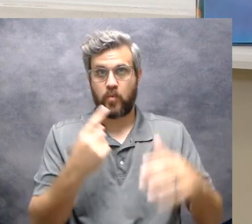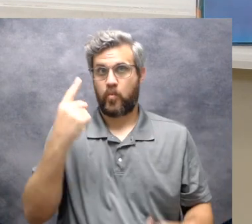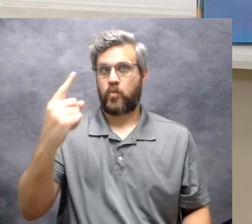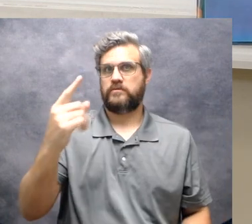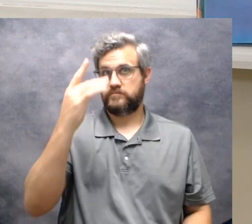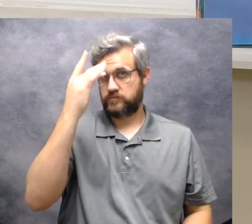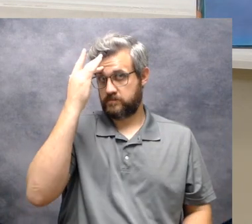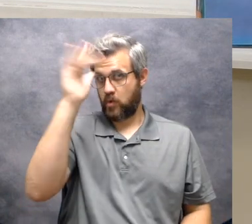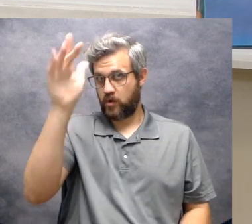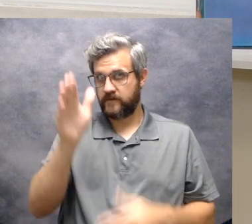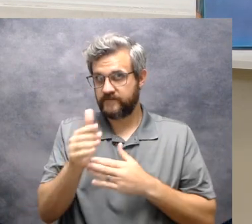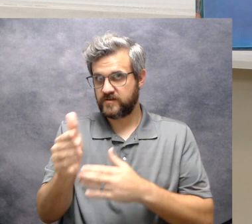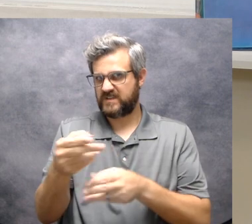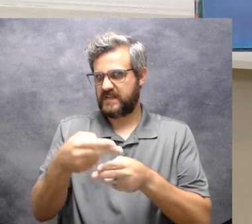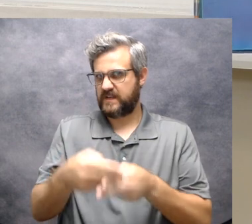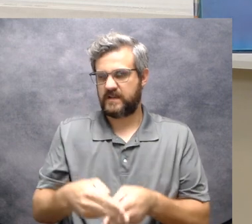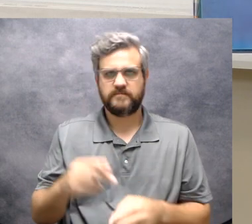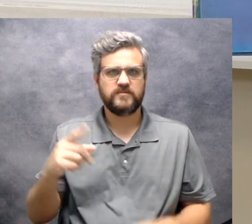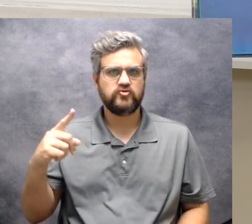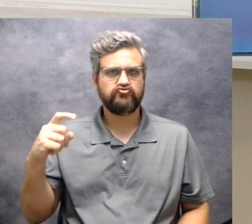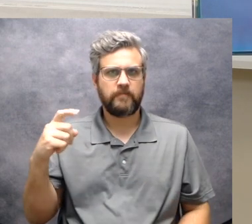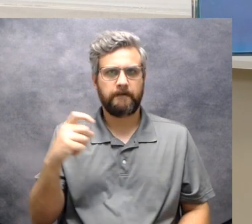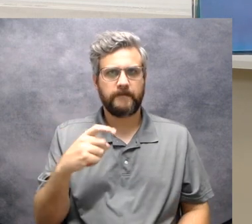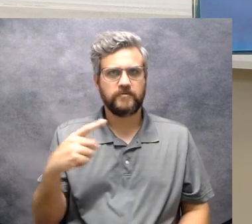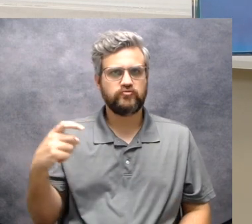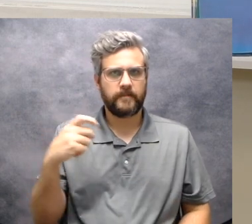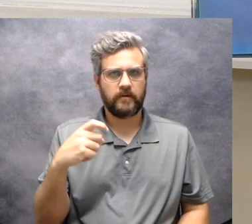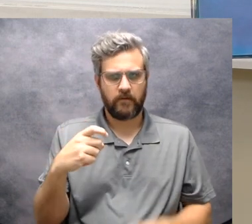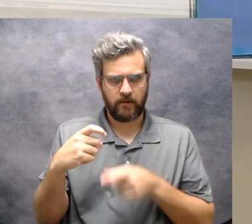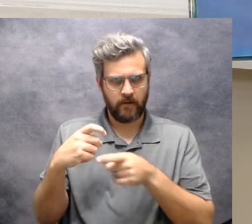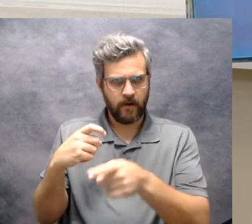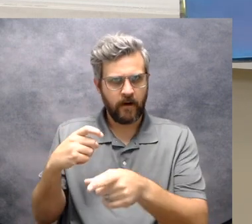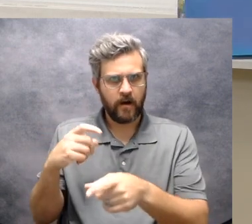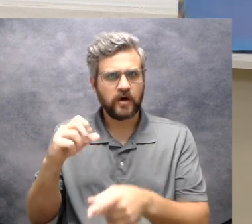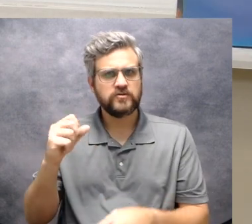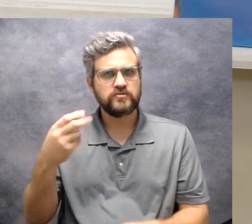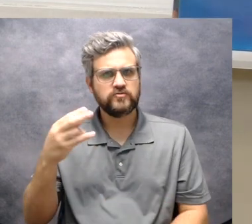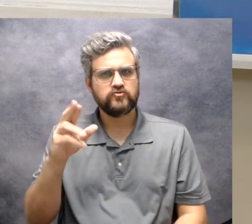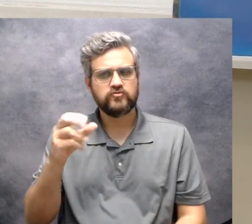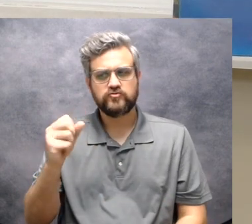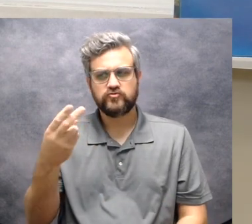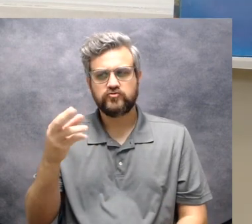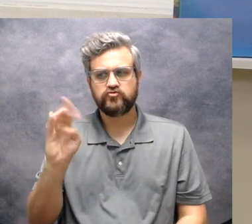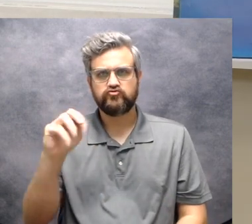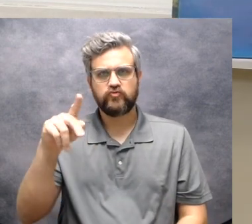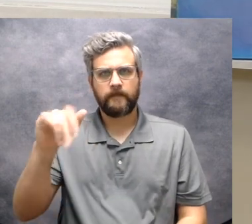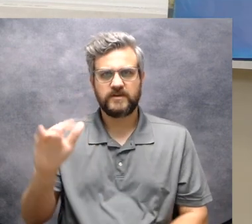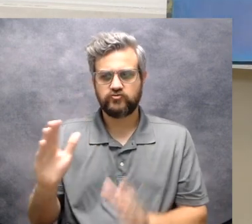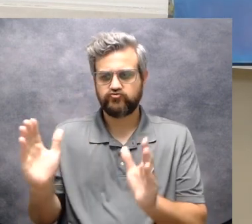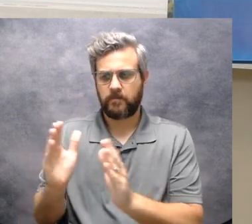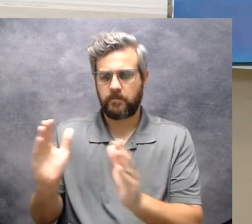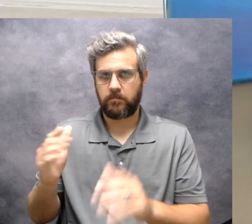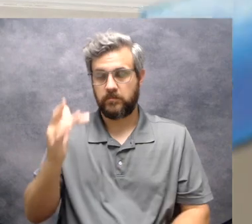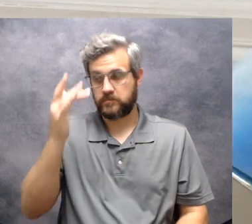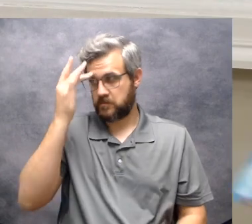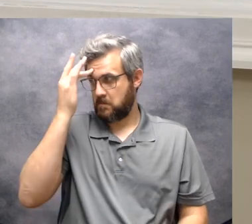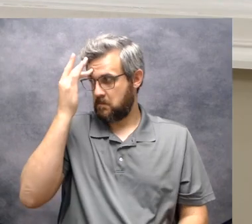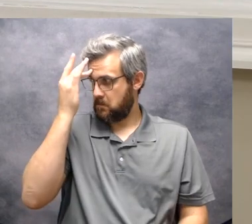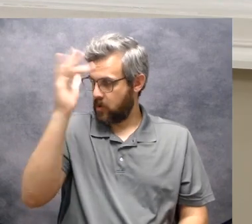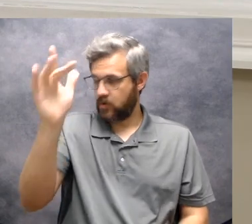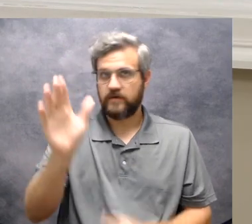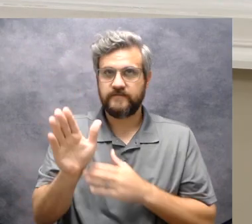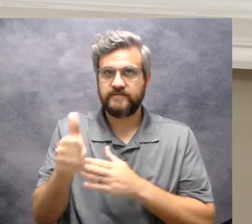fish named Shrimpy. You could not find a smarter fish. Right there.